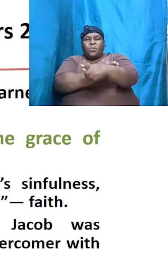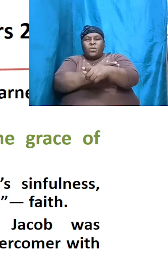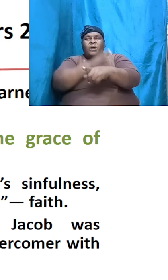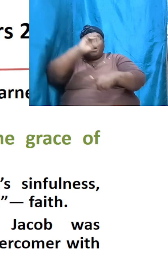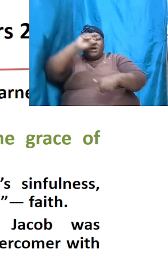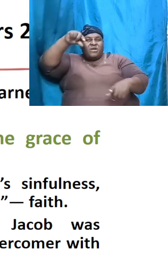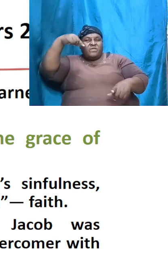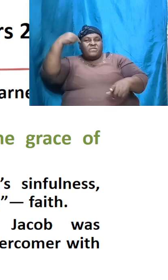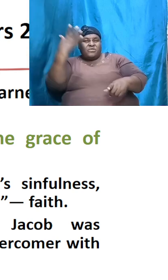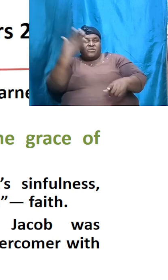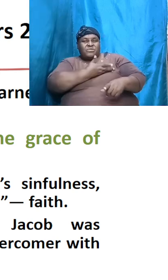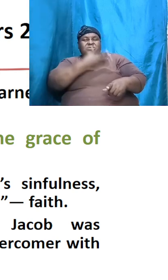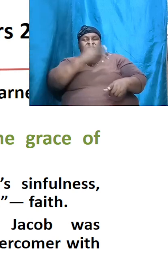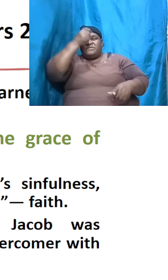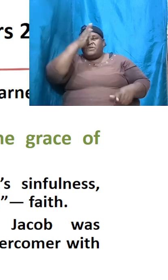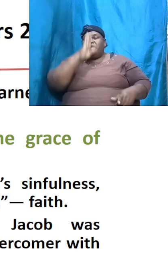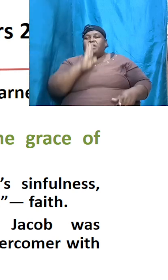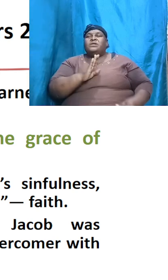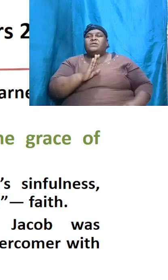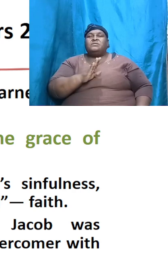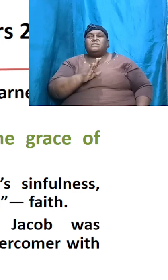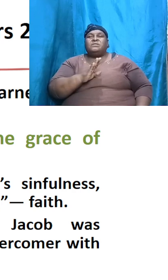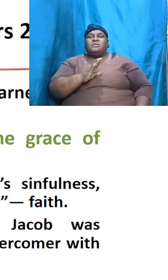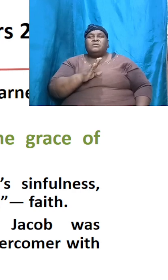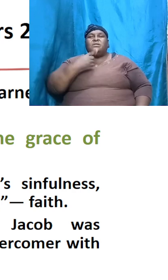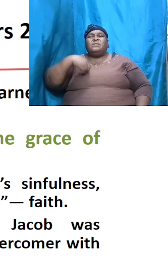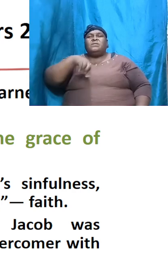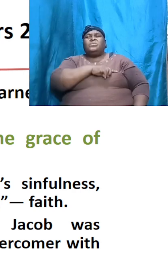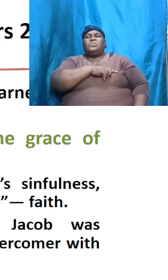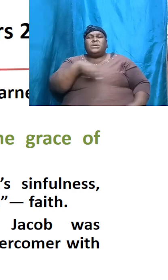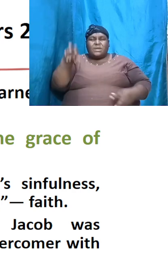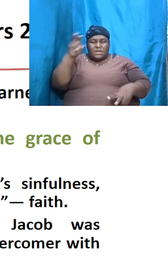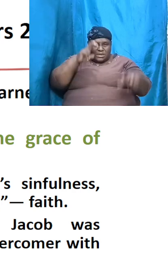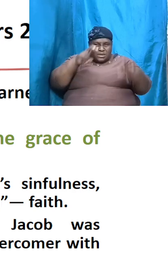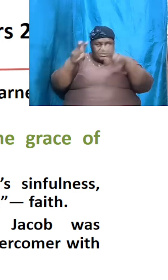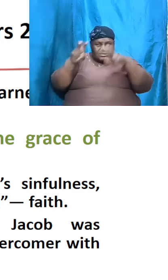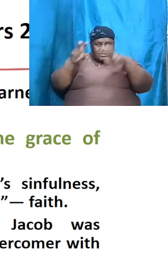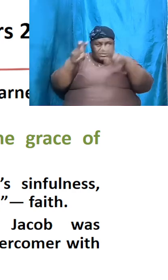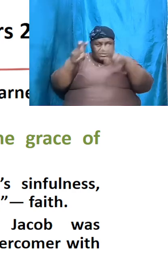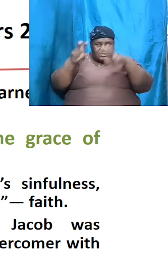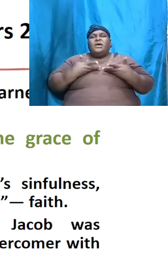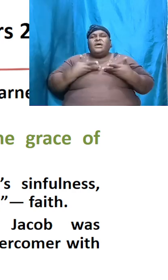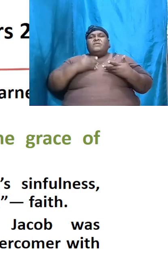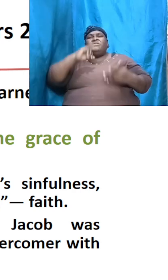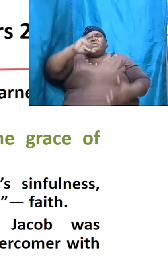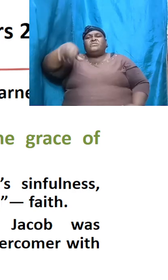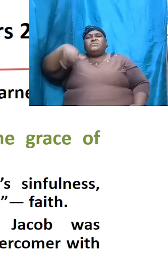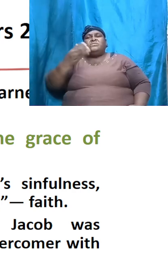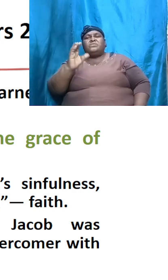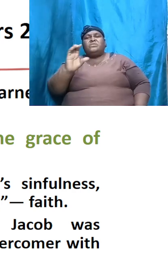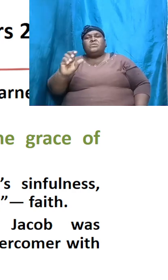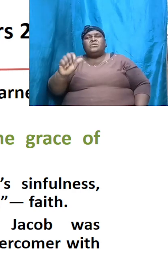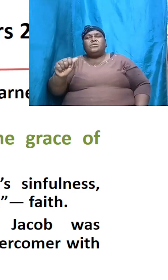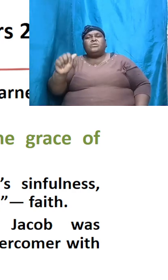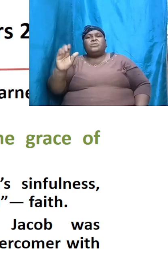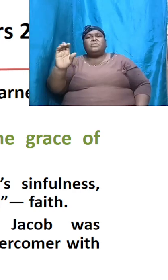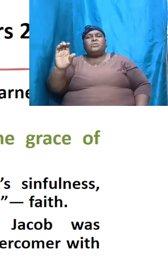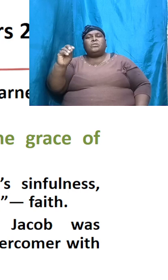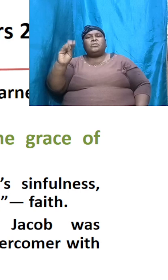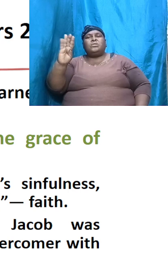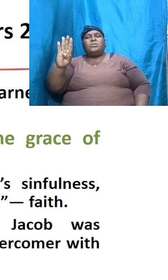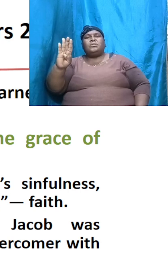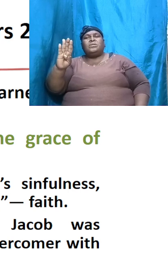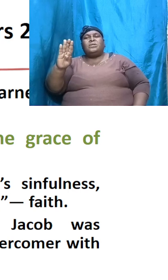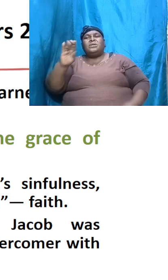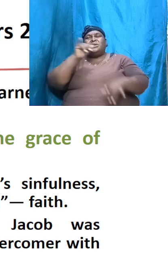of almighty God when we examine the life of Jacob his con man ship